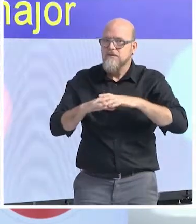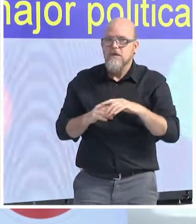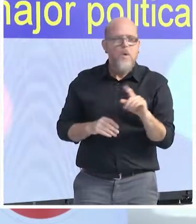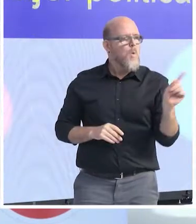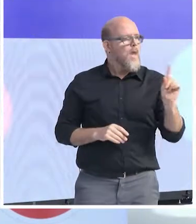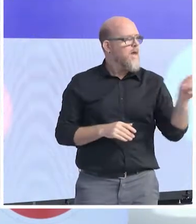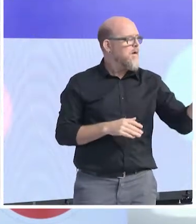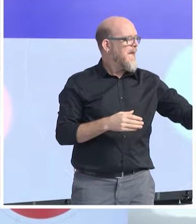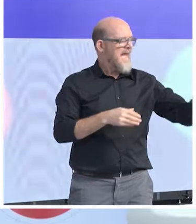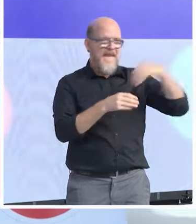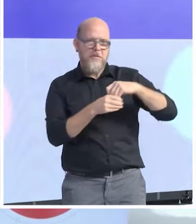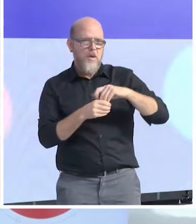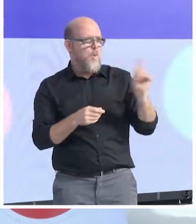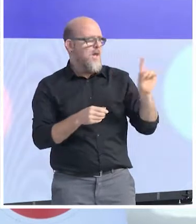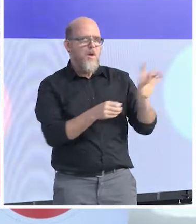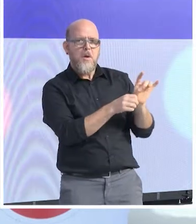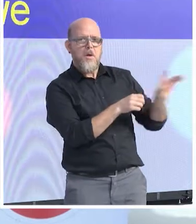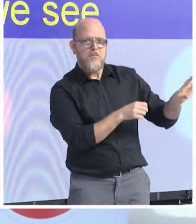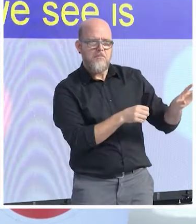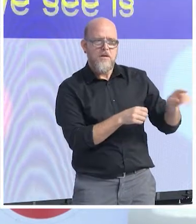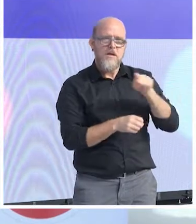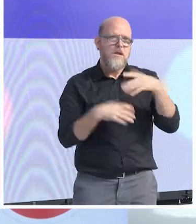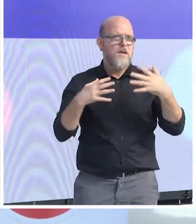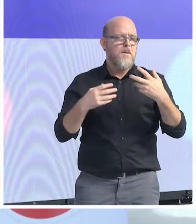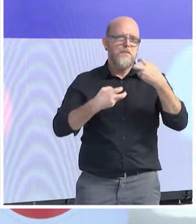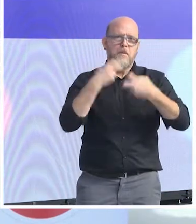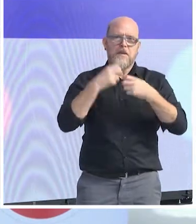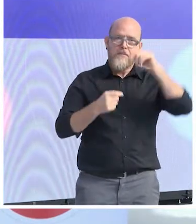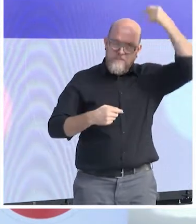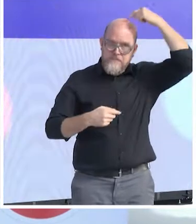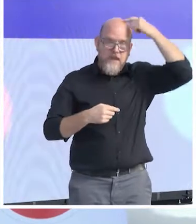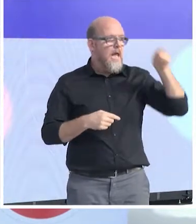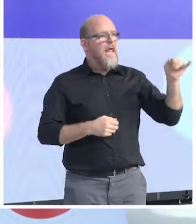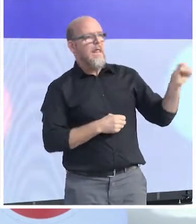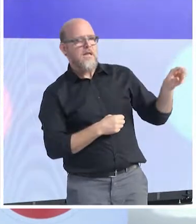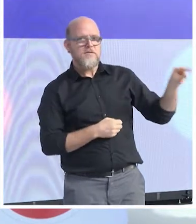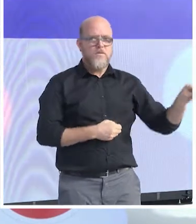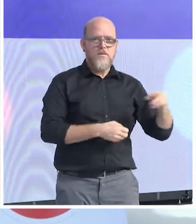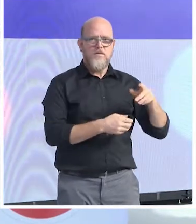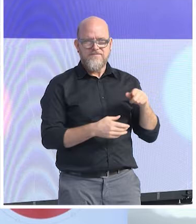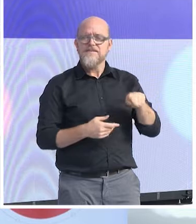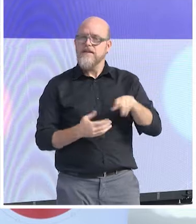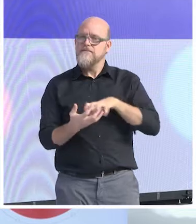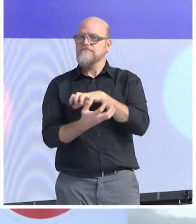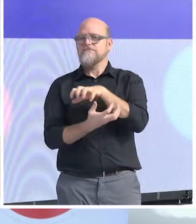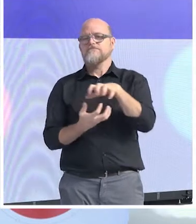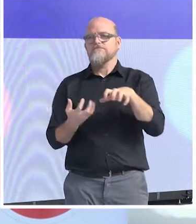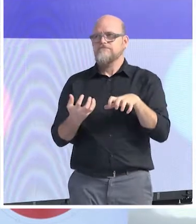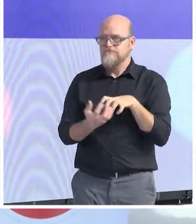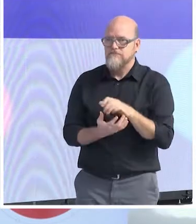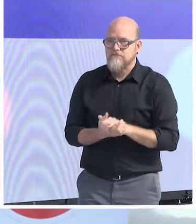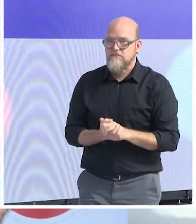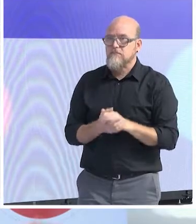crisis which we see is the crisis of the post-1989 Europe, the East-West divide, in my view, is very quite clear.